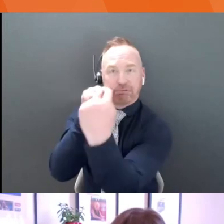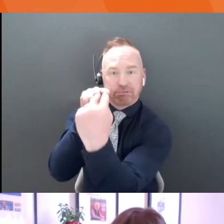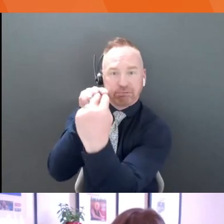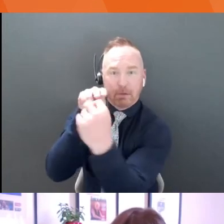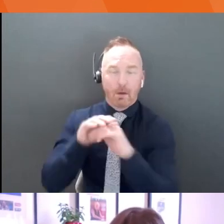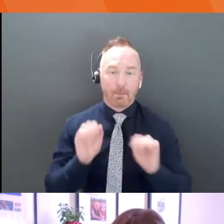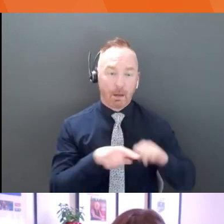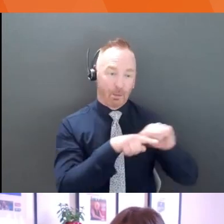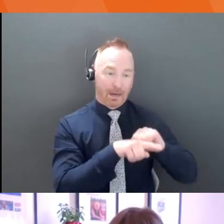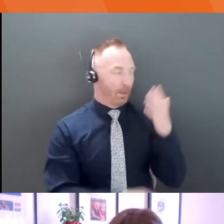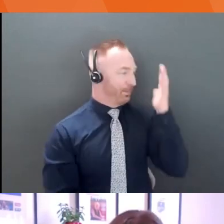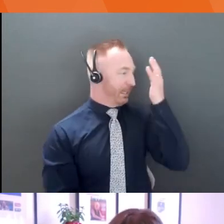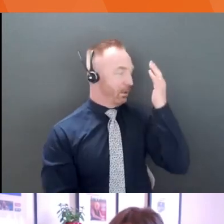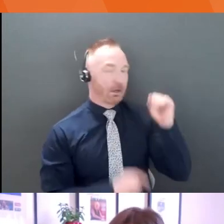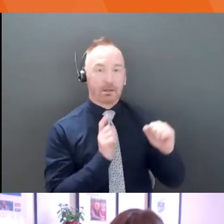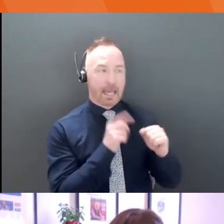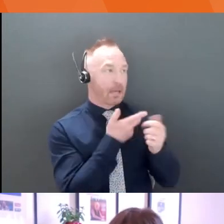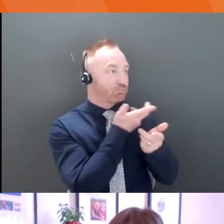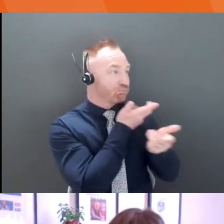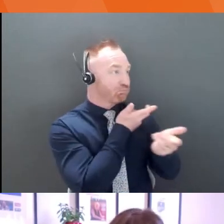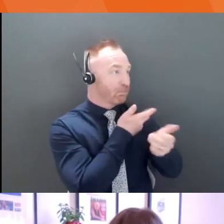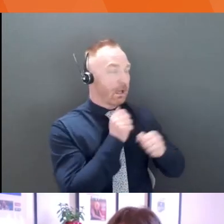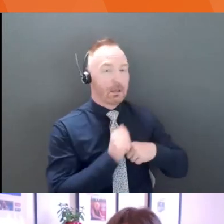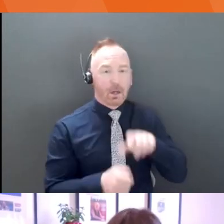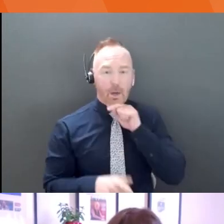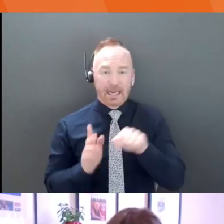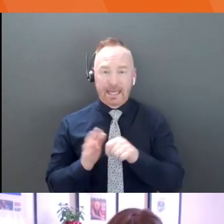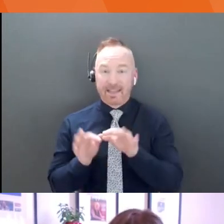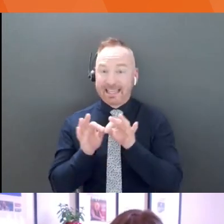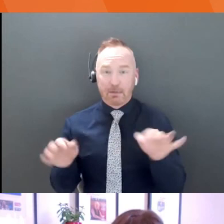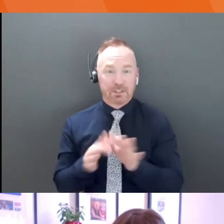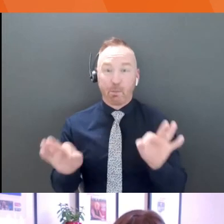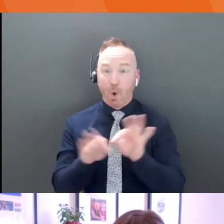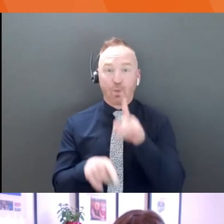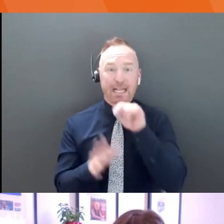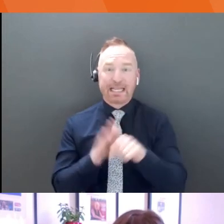keep taught. Like it's for you. It's about this language has to just be on the tip of your tongue.